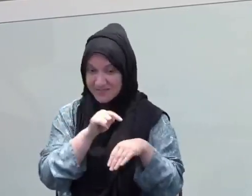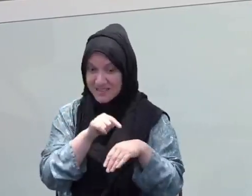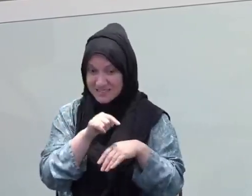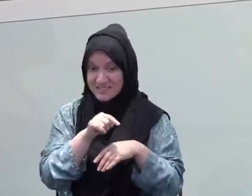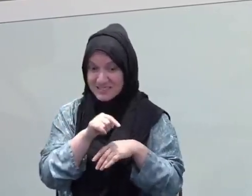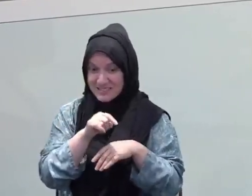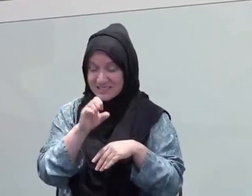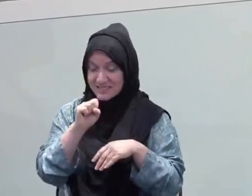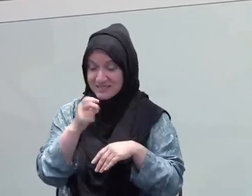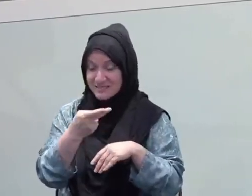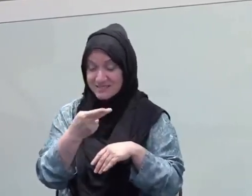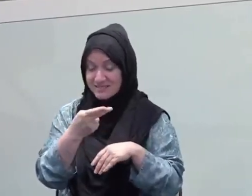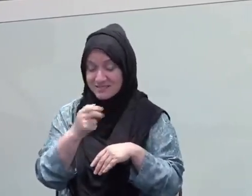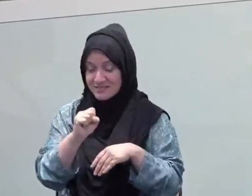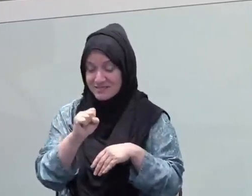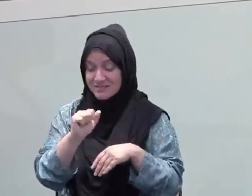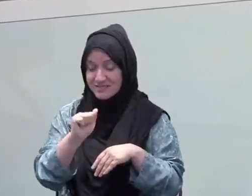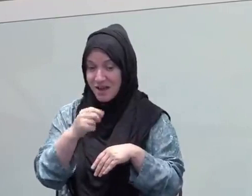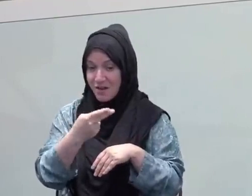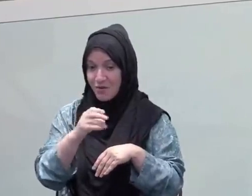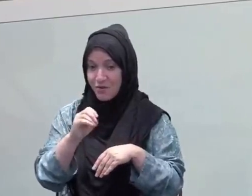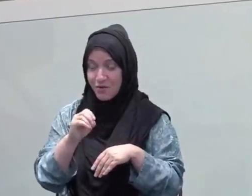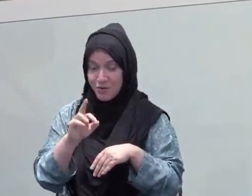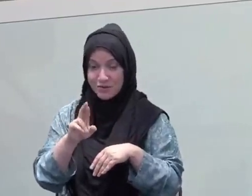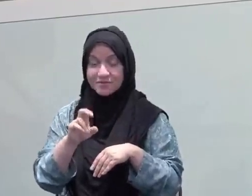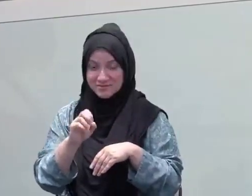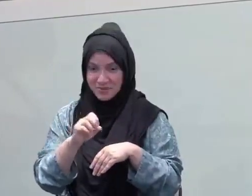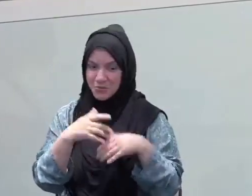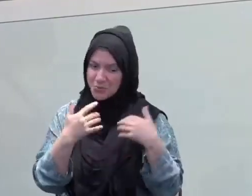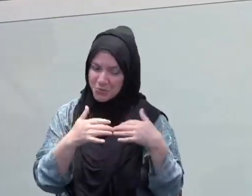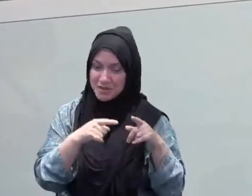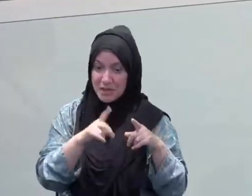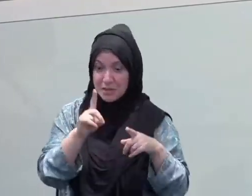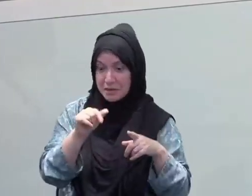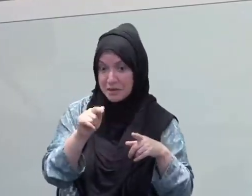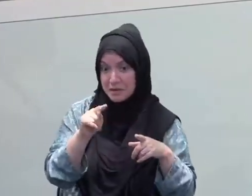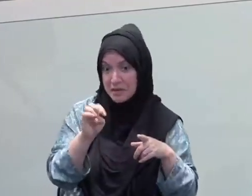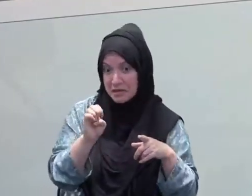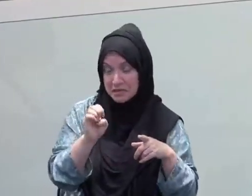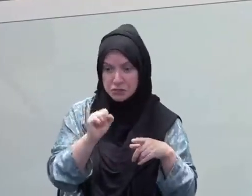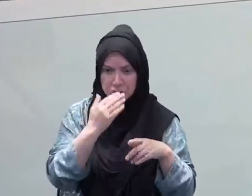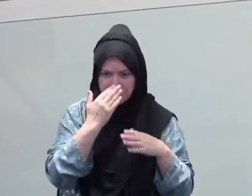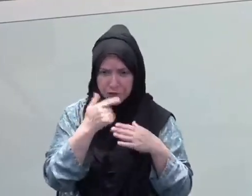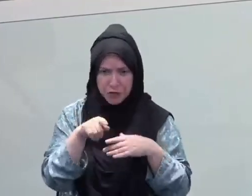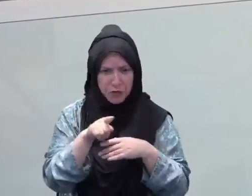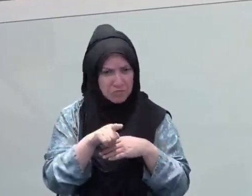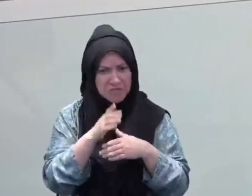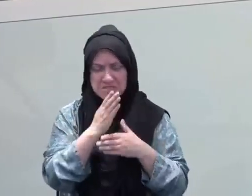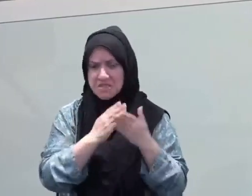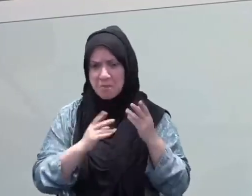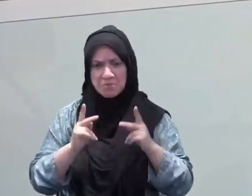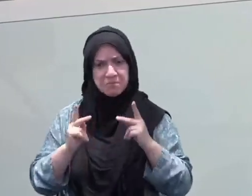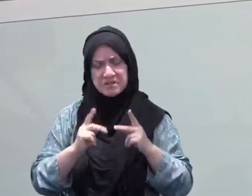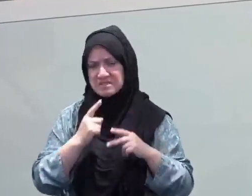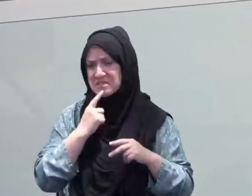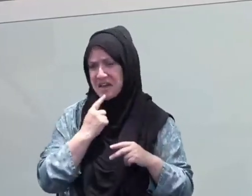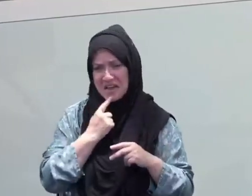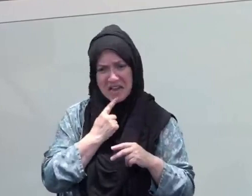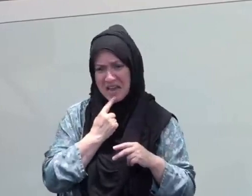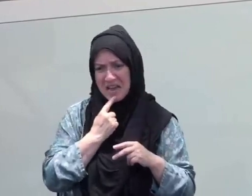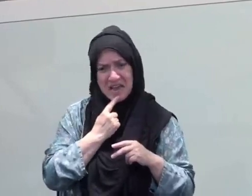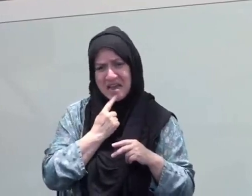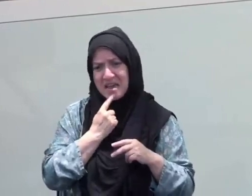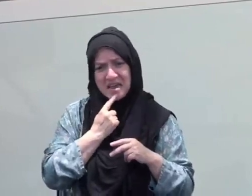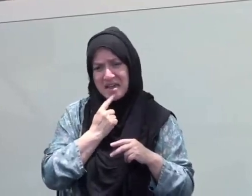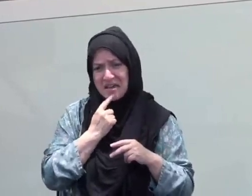eat suhoor. Like, know, mashallah, my fasting is so much stronger, I don't eat suhoor. No, no, wake up and eat suhoor. Even if